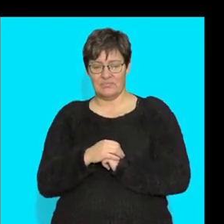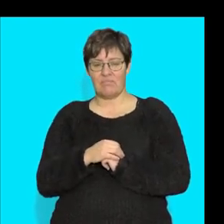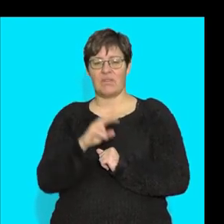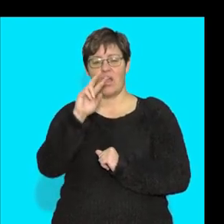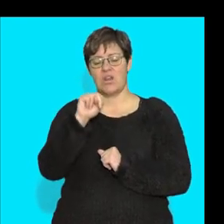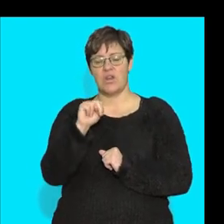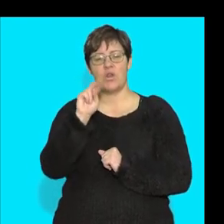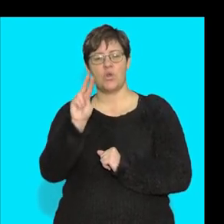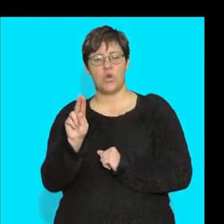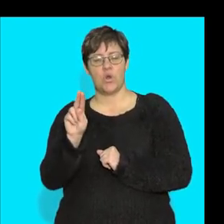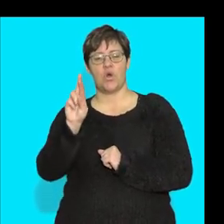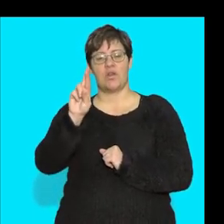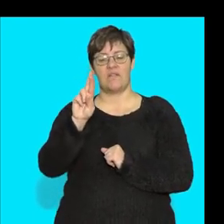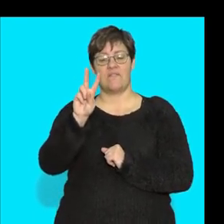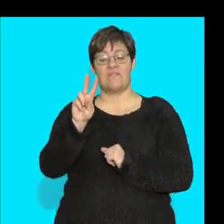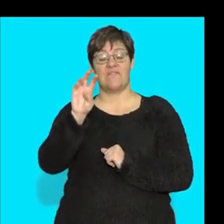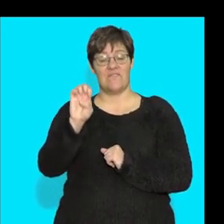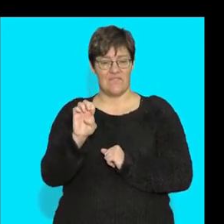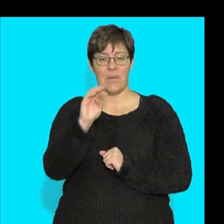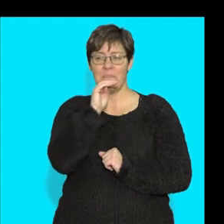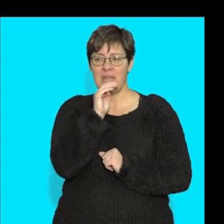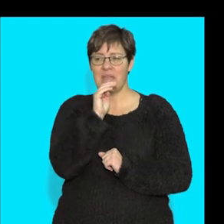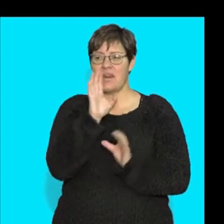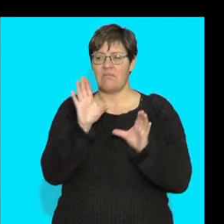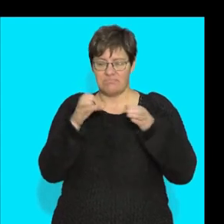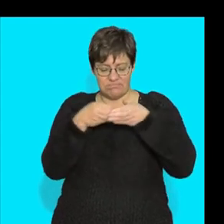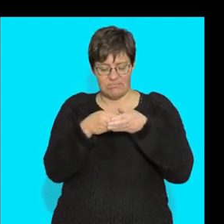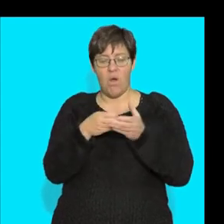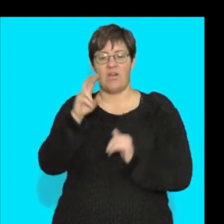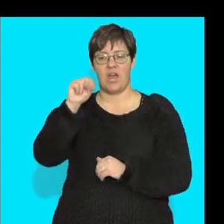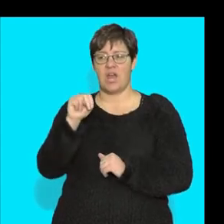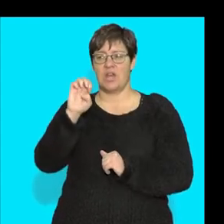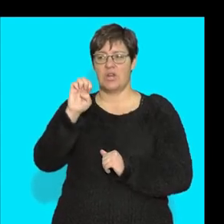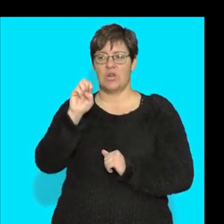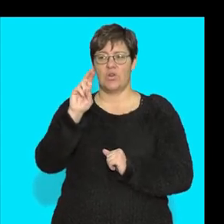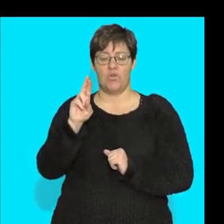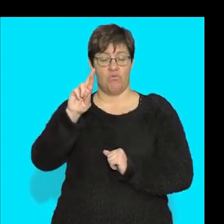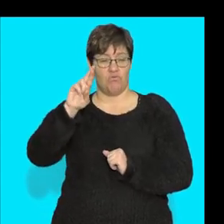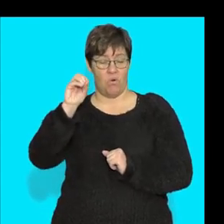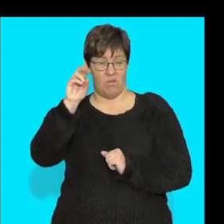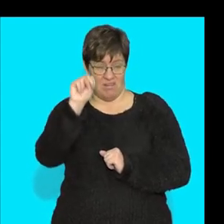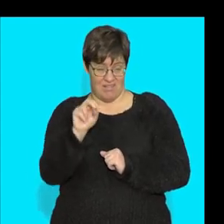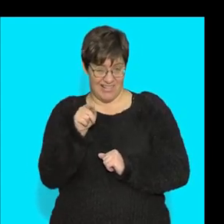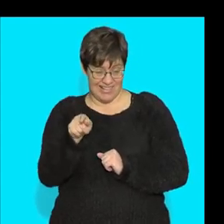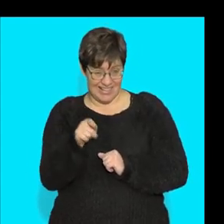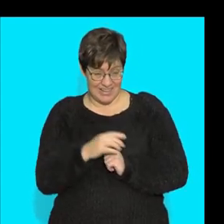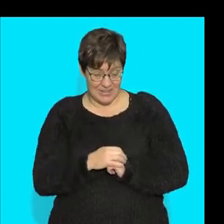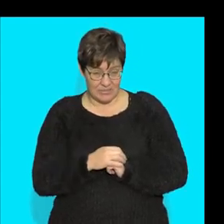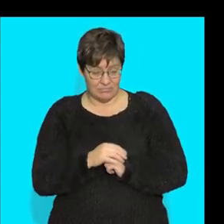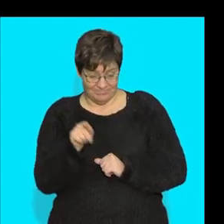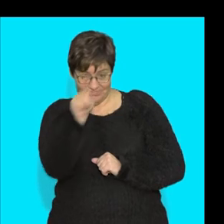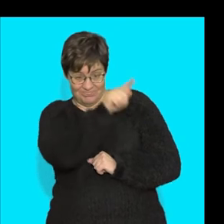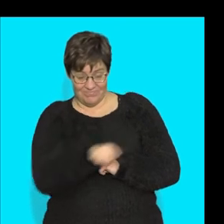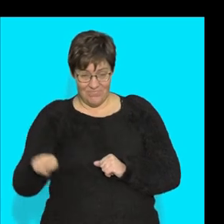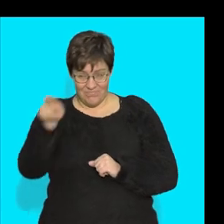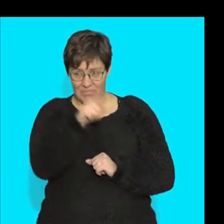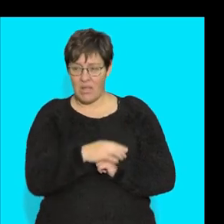nerve is actually a collection of these. This is a neuron. And guys, as I said to you, this